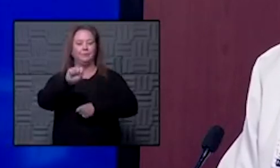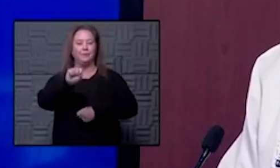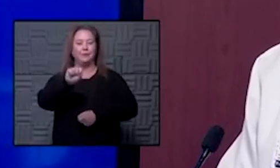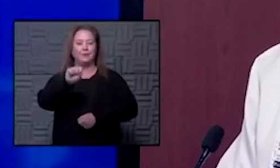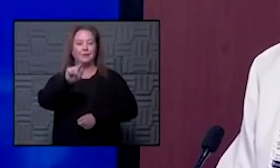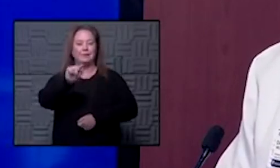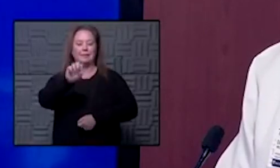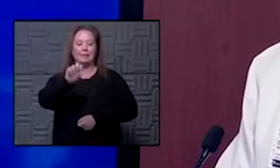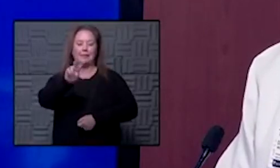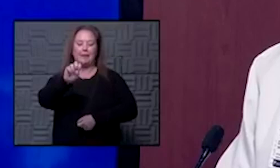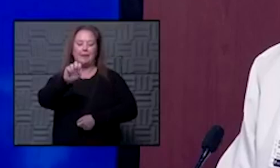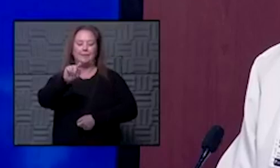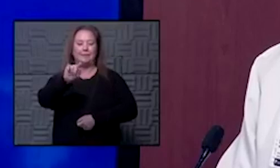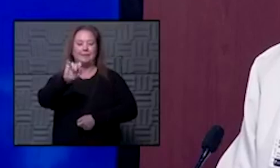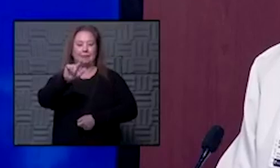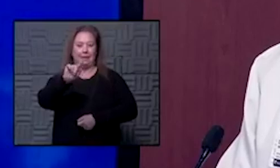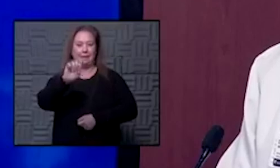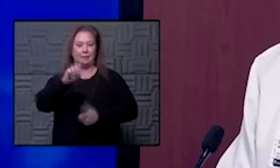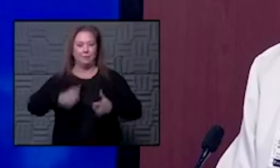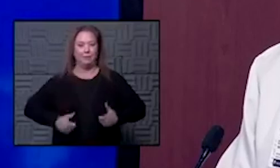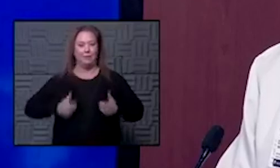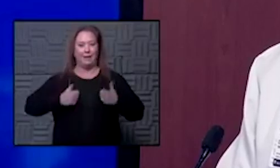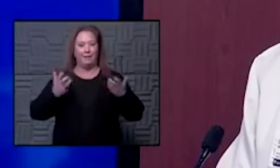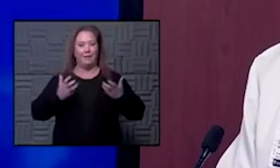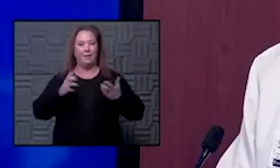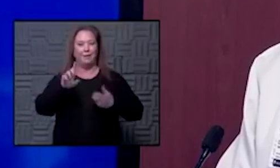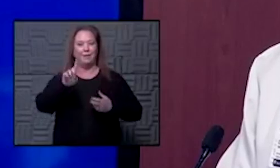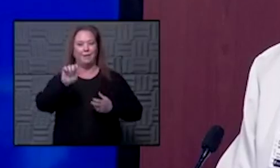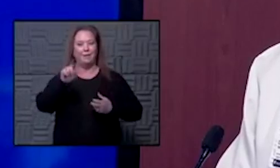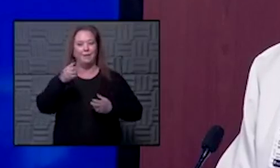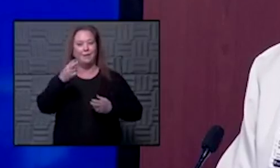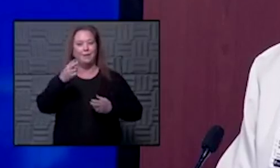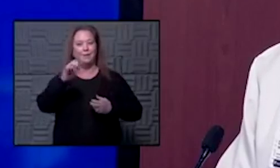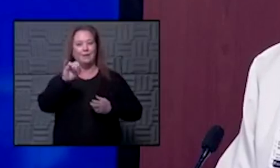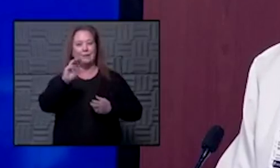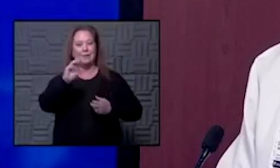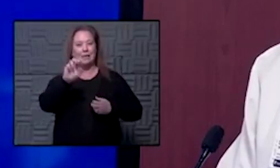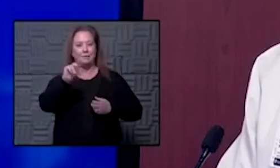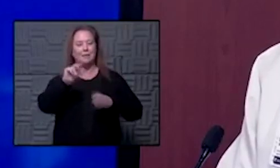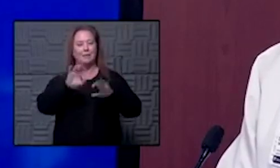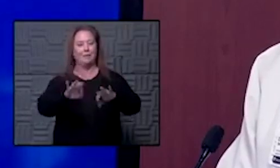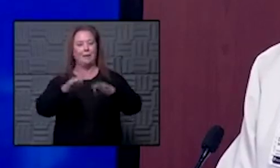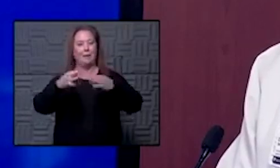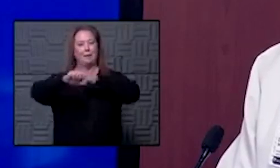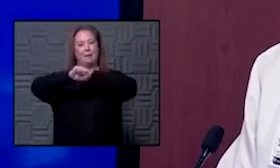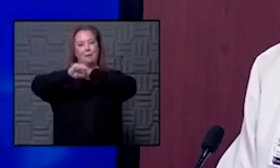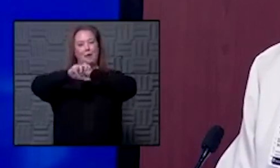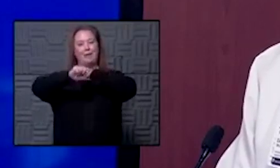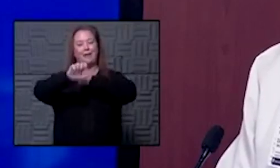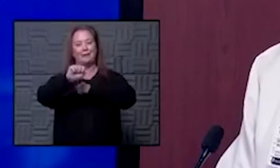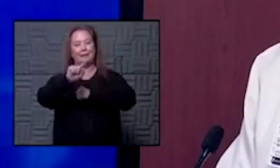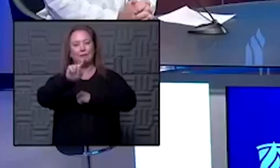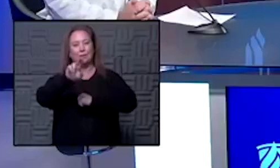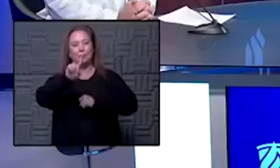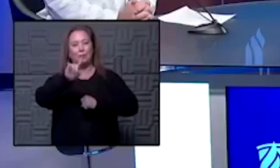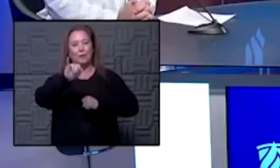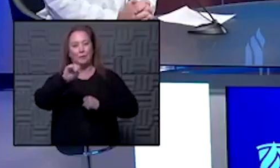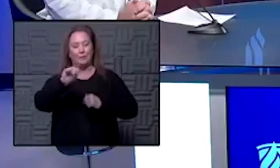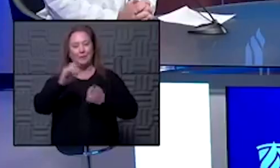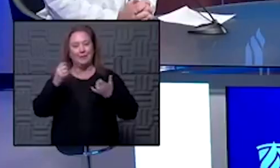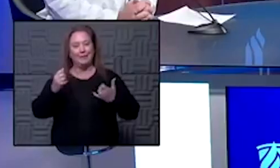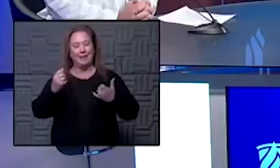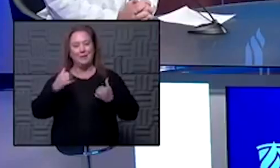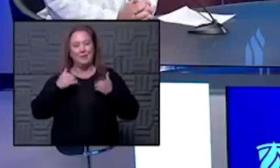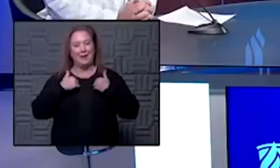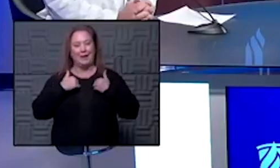Stites this morning. We're coming to you live from the Dolph Simons Jr. Family Broadcast Studio. With us in studio today is